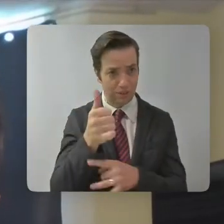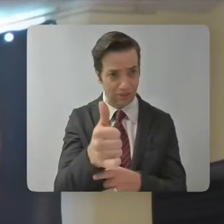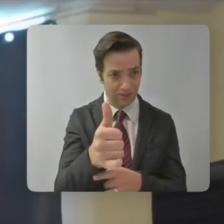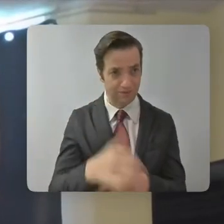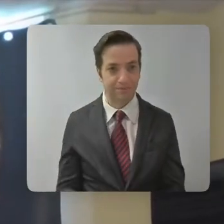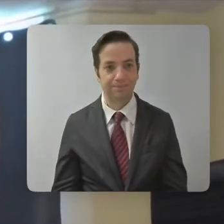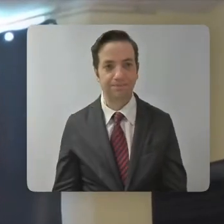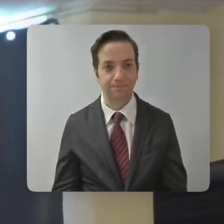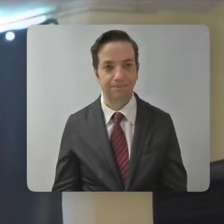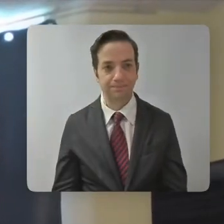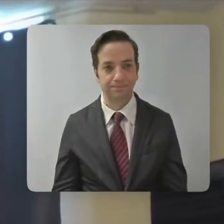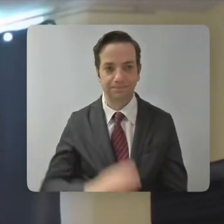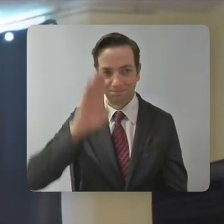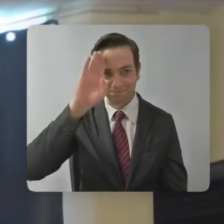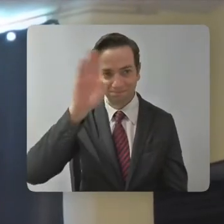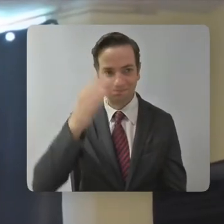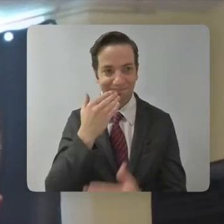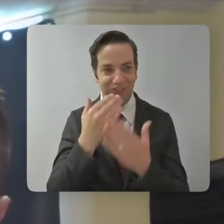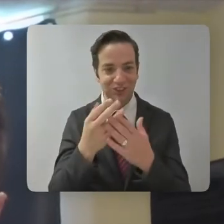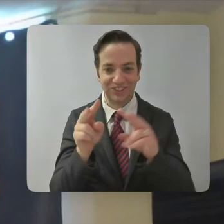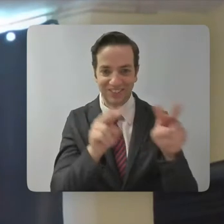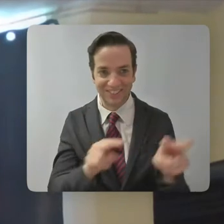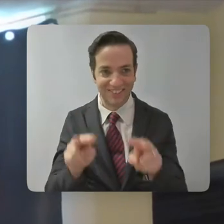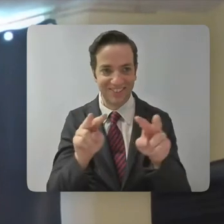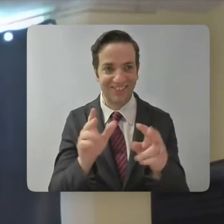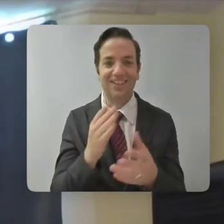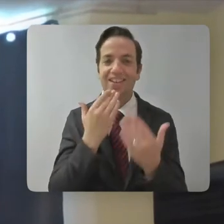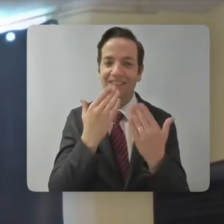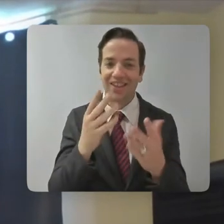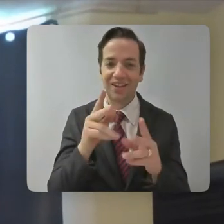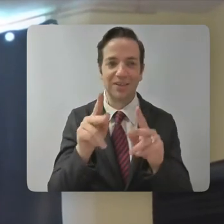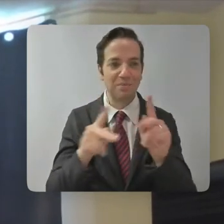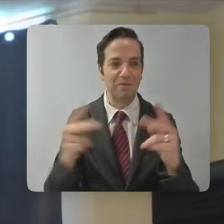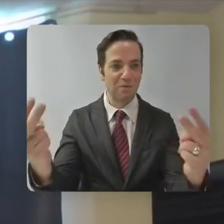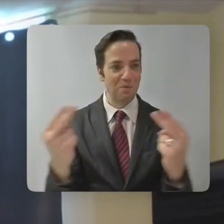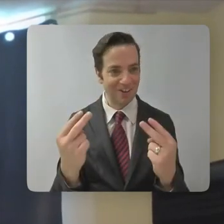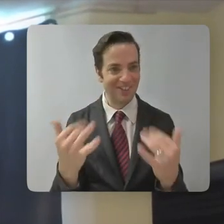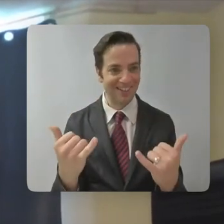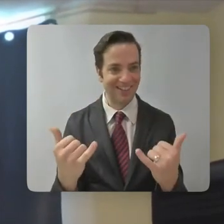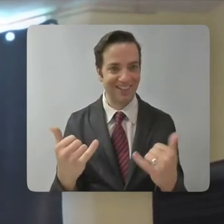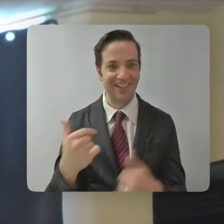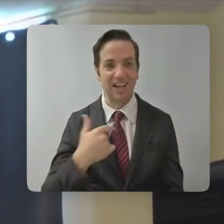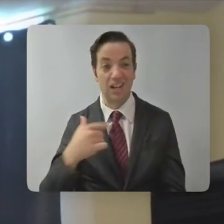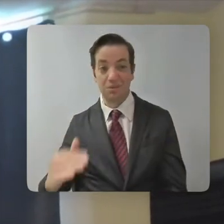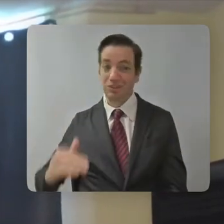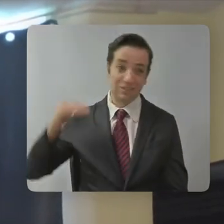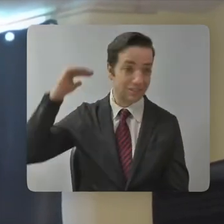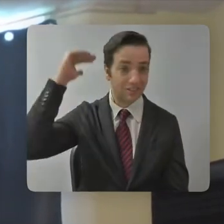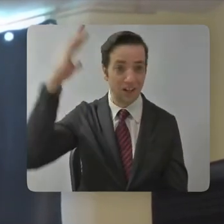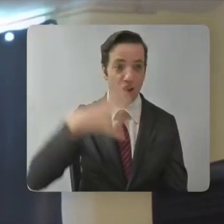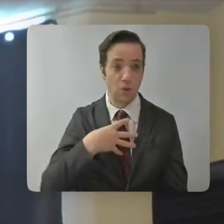Hi, uh, it's great to see everyone here and thanks everyone for tuning in. I am a tall Caucasian man.